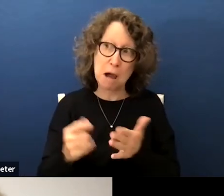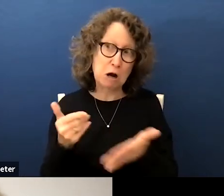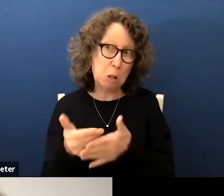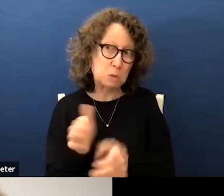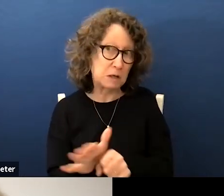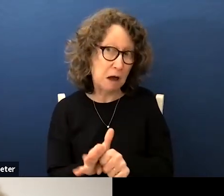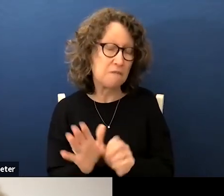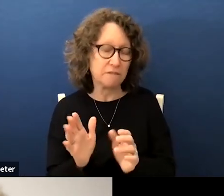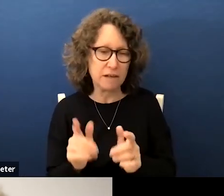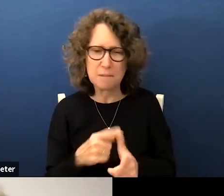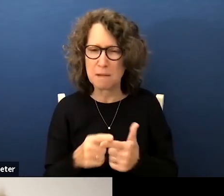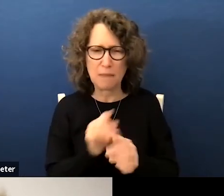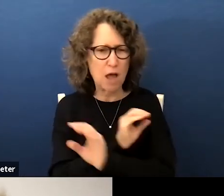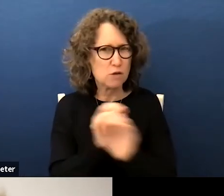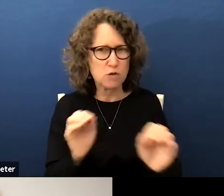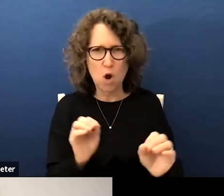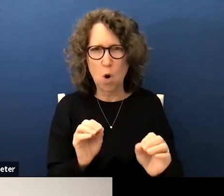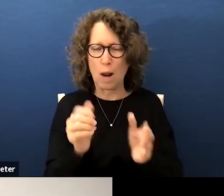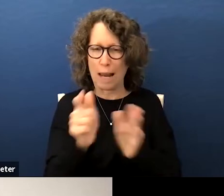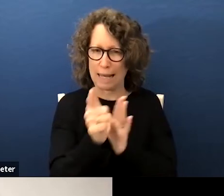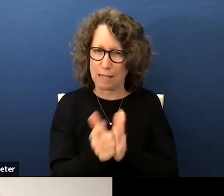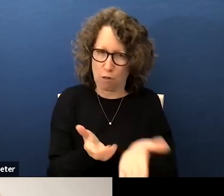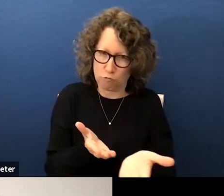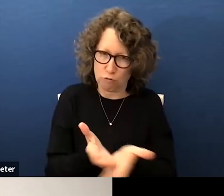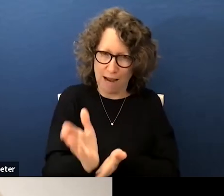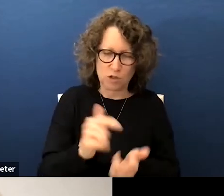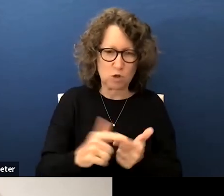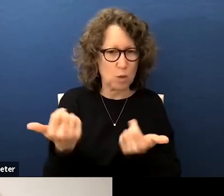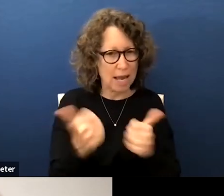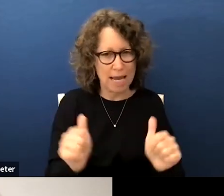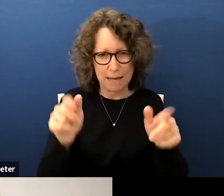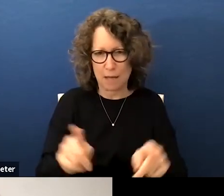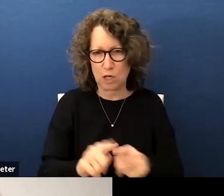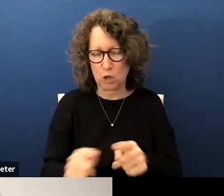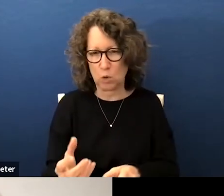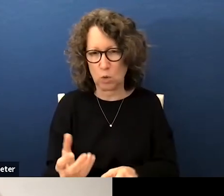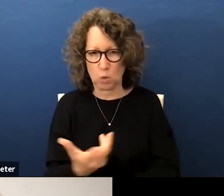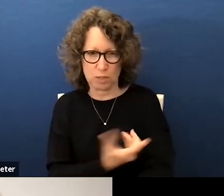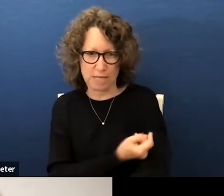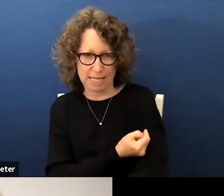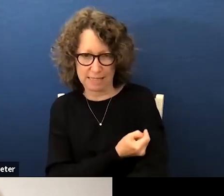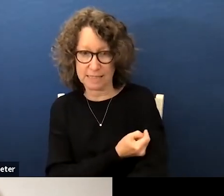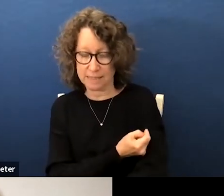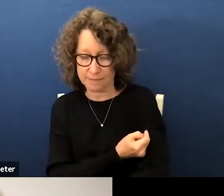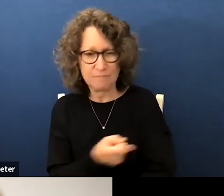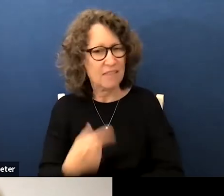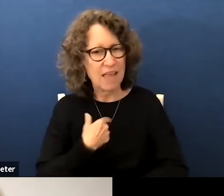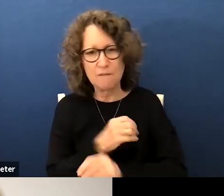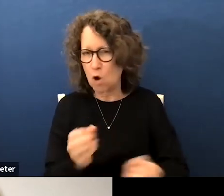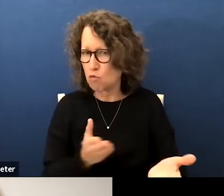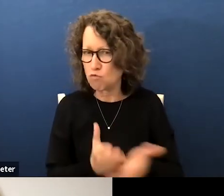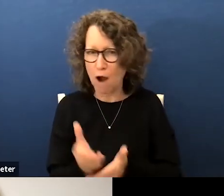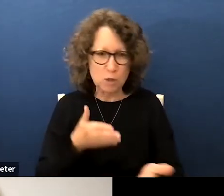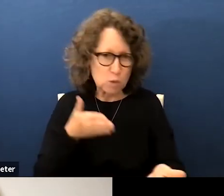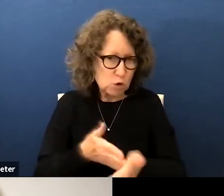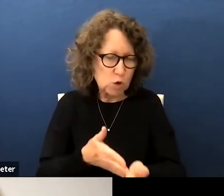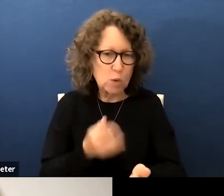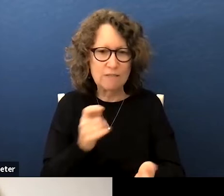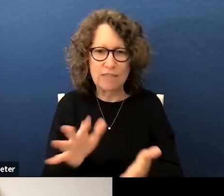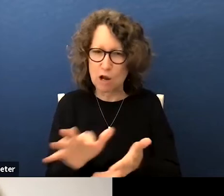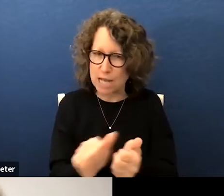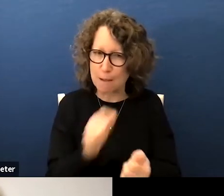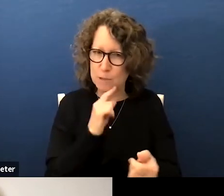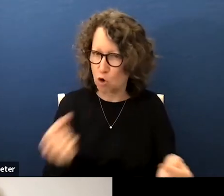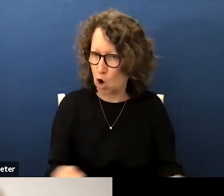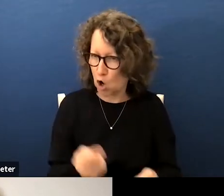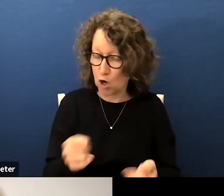enough but there's no legal rights to anybody who takes this vaccine they have no right to sue if they're damaged or